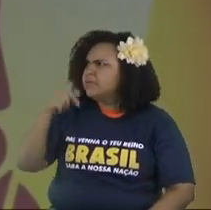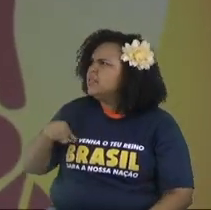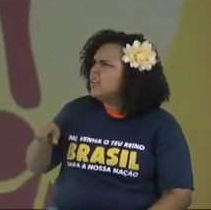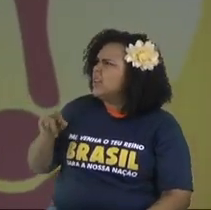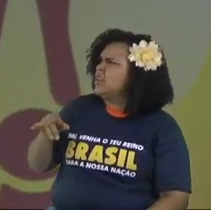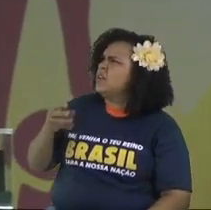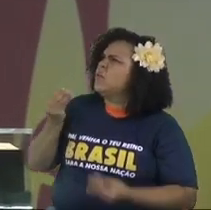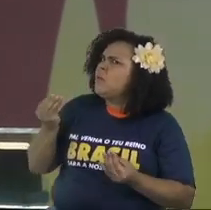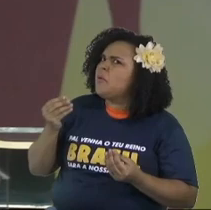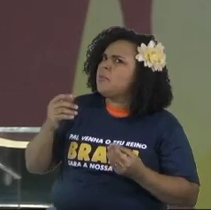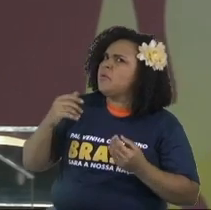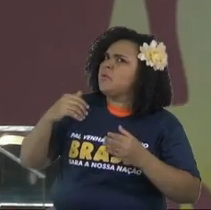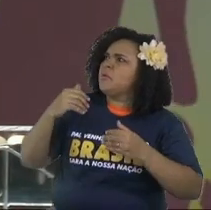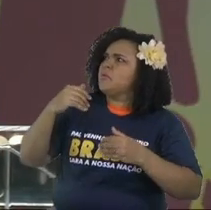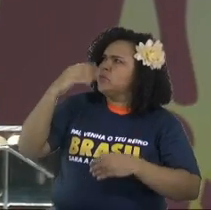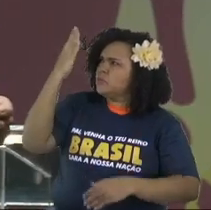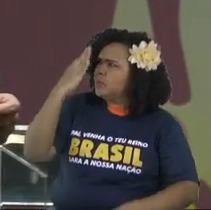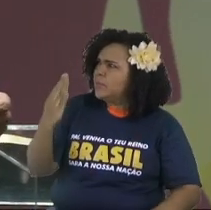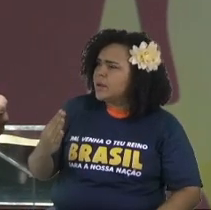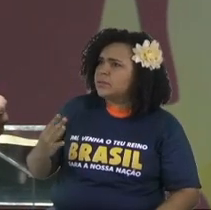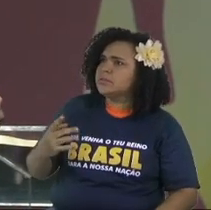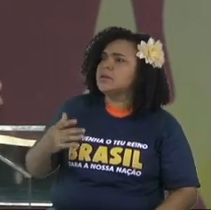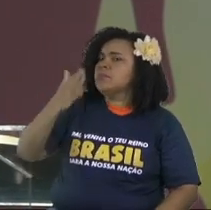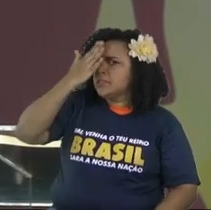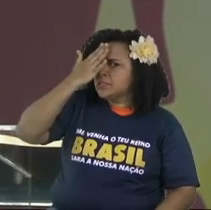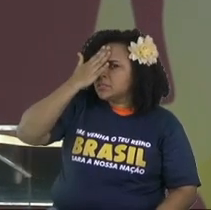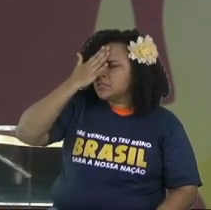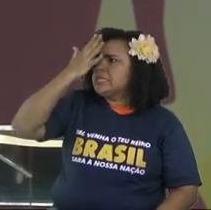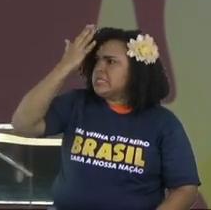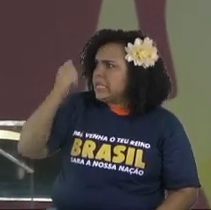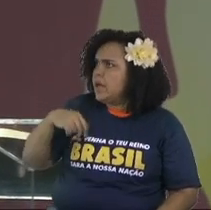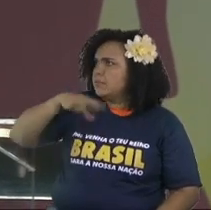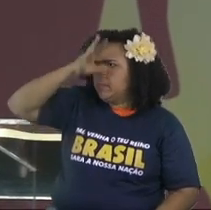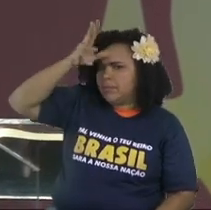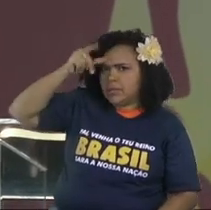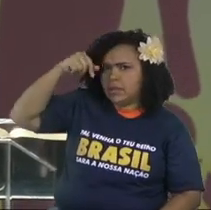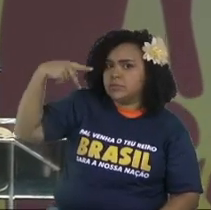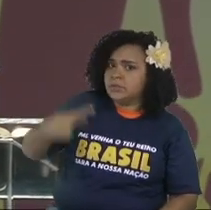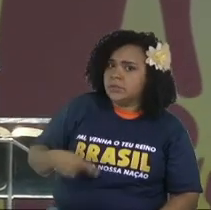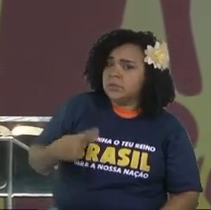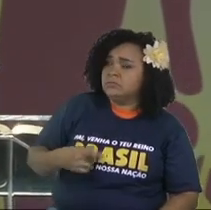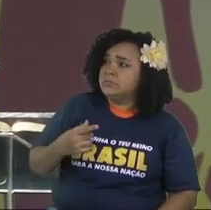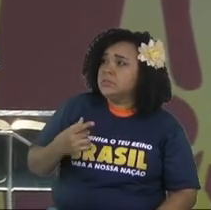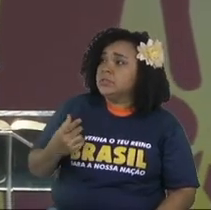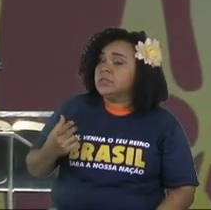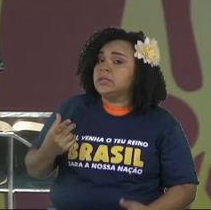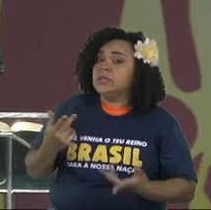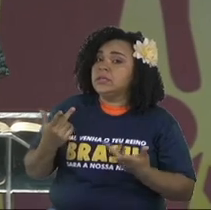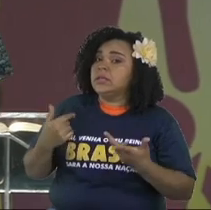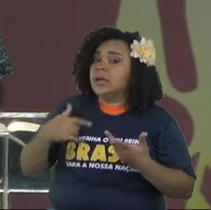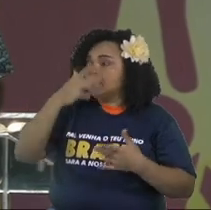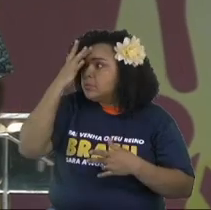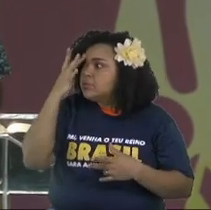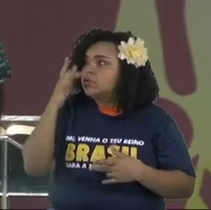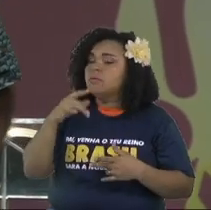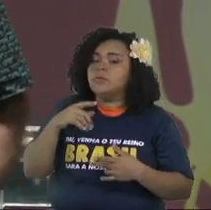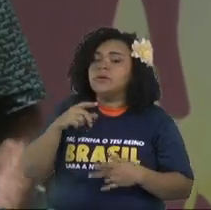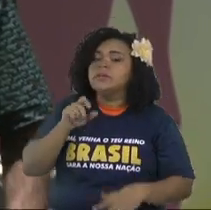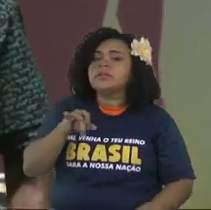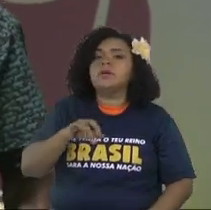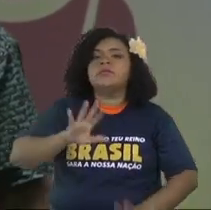because it's it's all around the bigger churches they knew they know that in this church